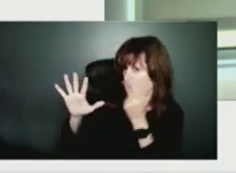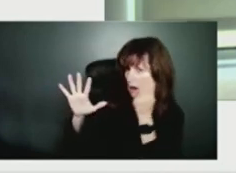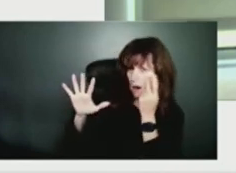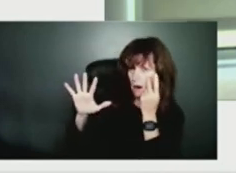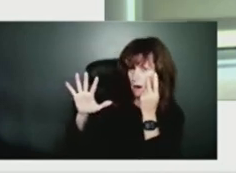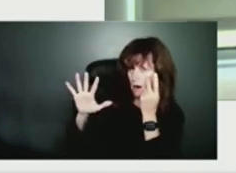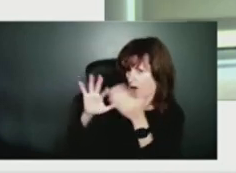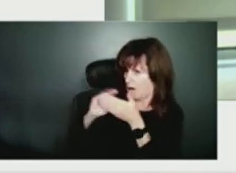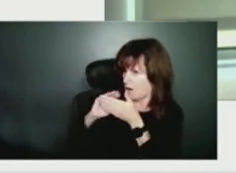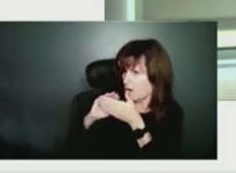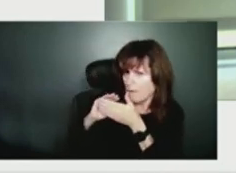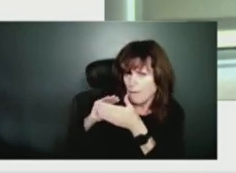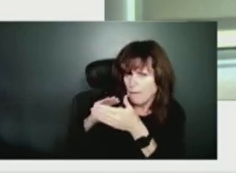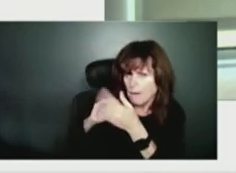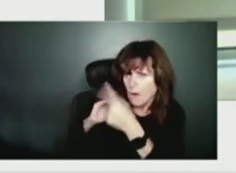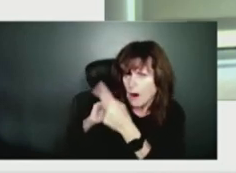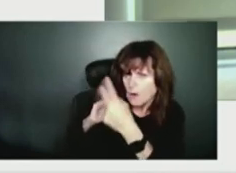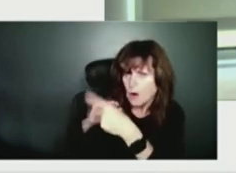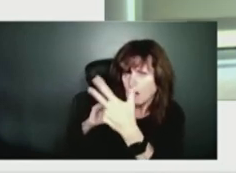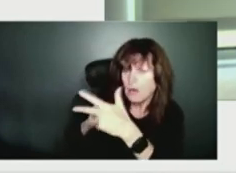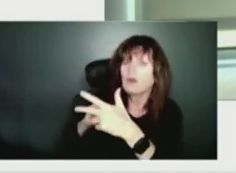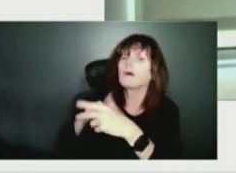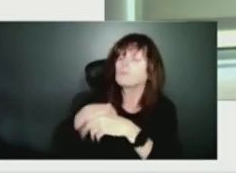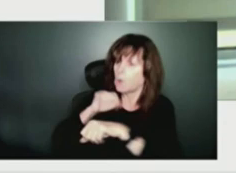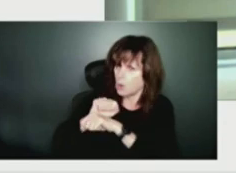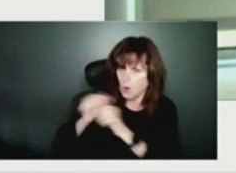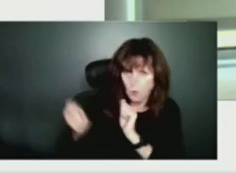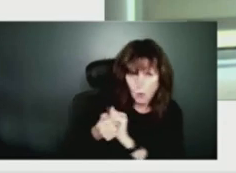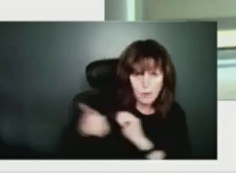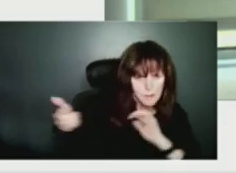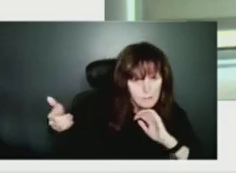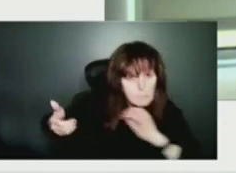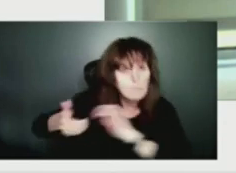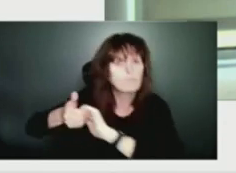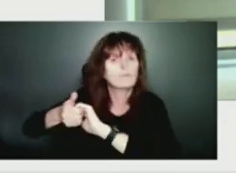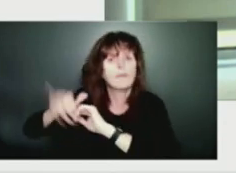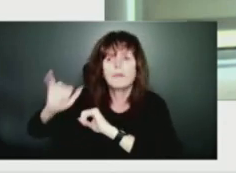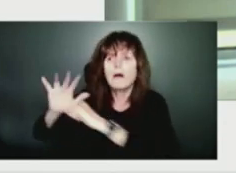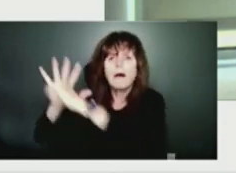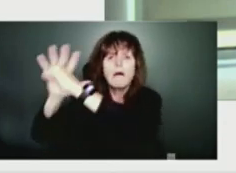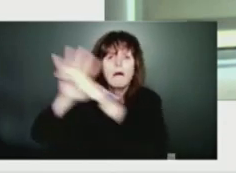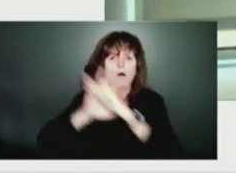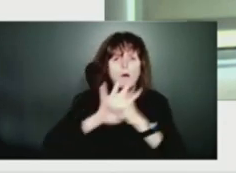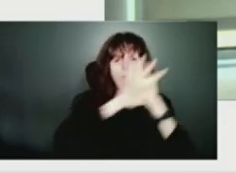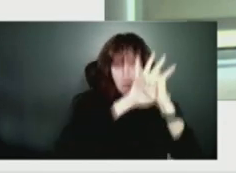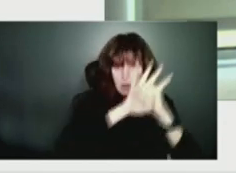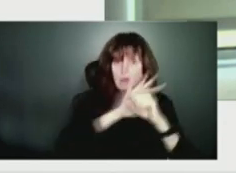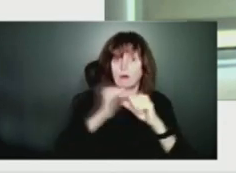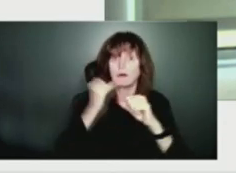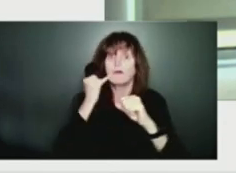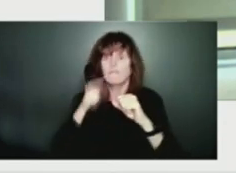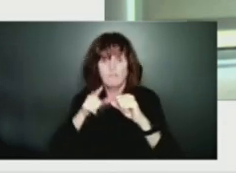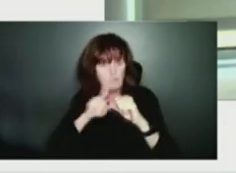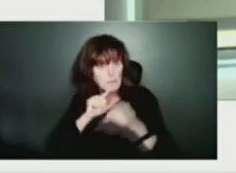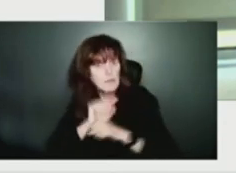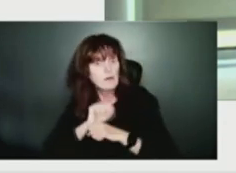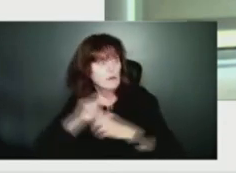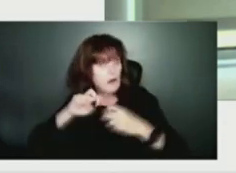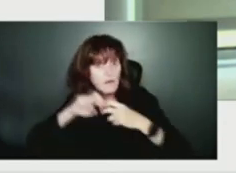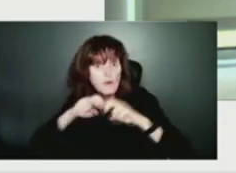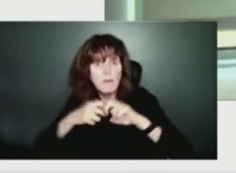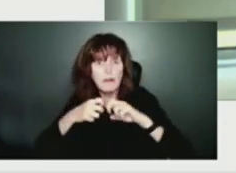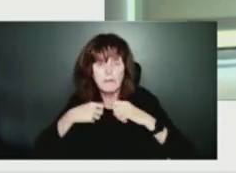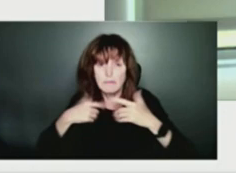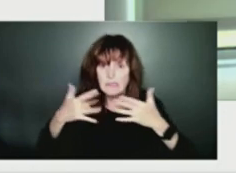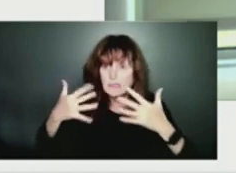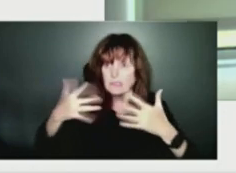prepared to advise if that becomes an issue or an action that we have to take. Just a reminder, reporters, please identify who your